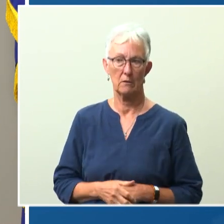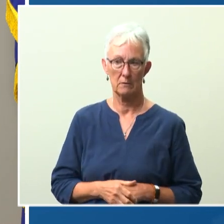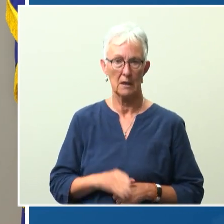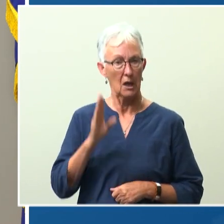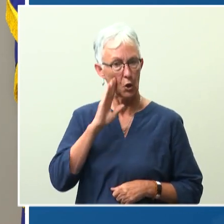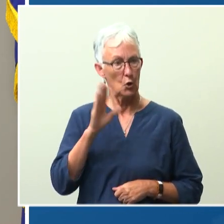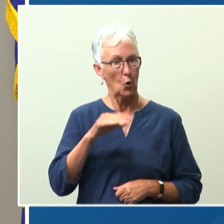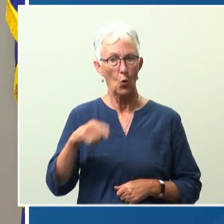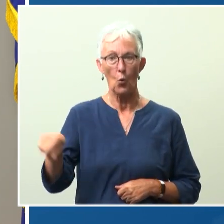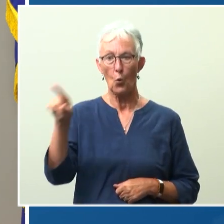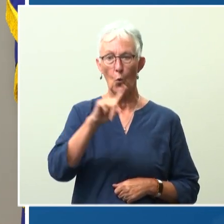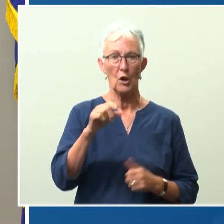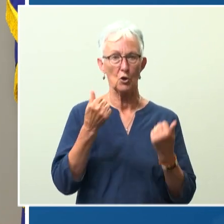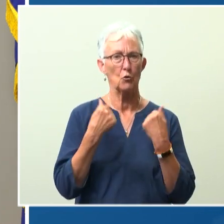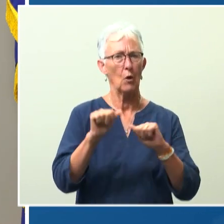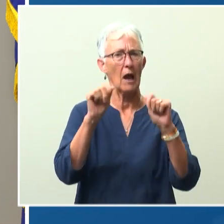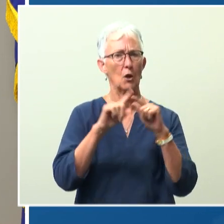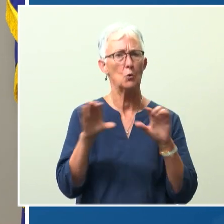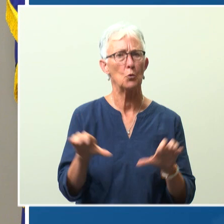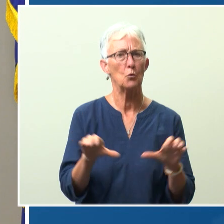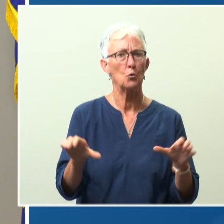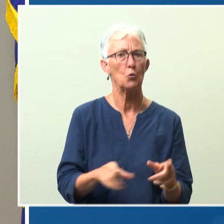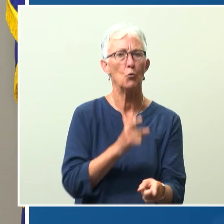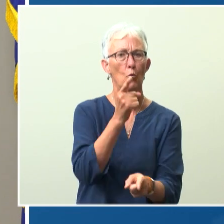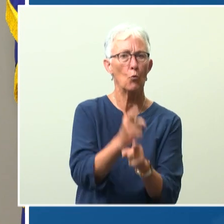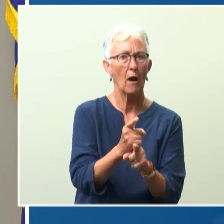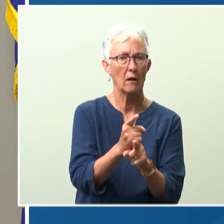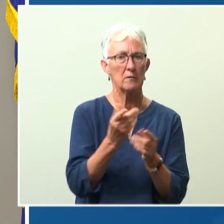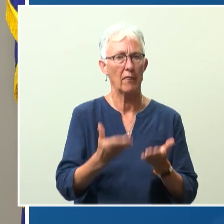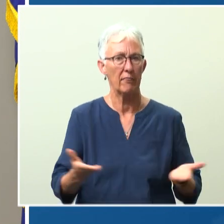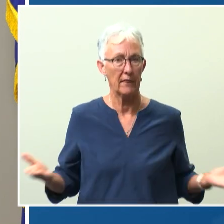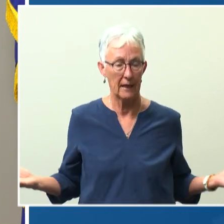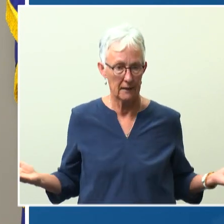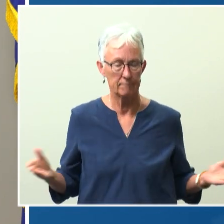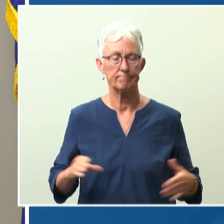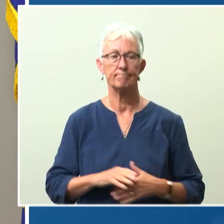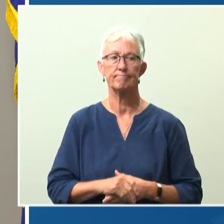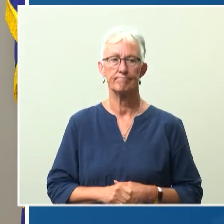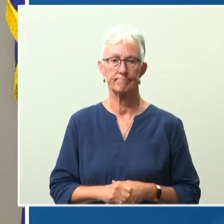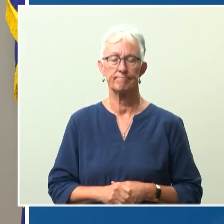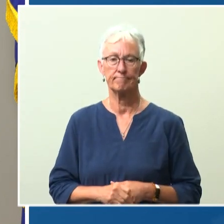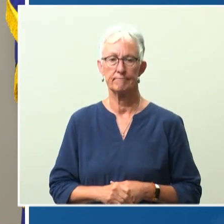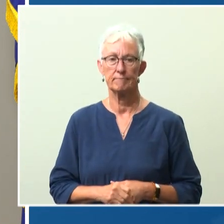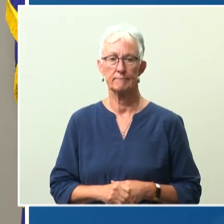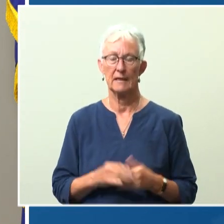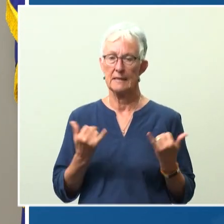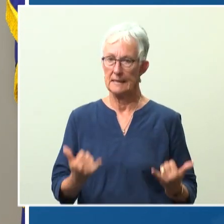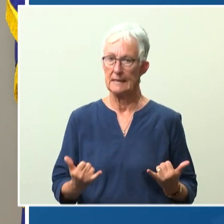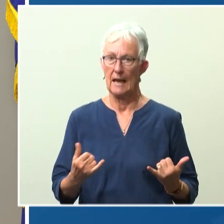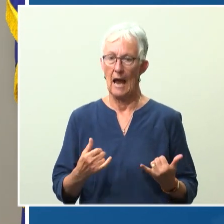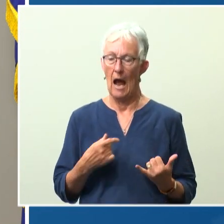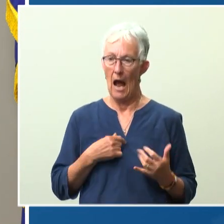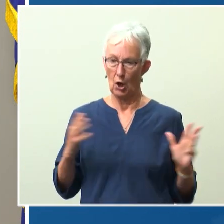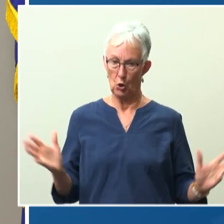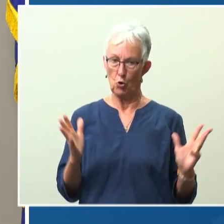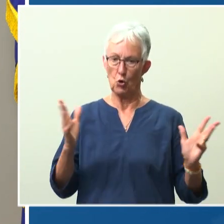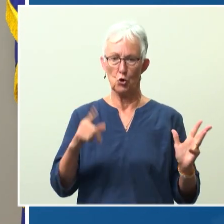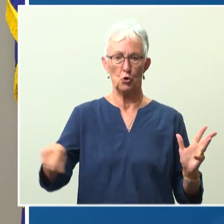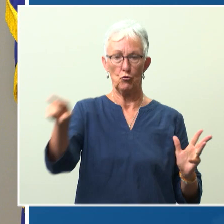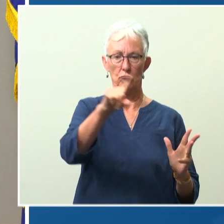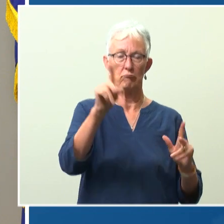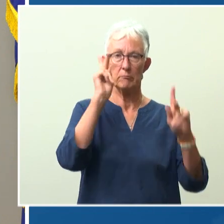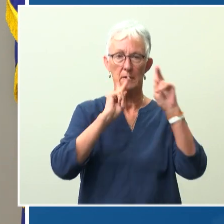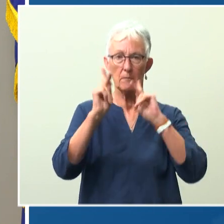means a little something different to each of us. So this is where I encourage you to think about your community and your people,